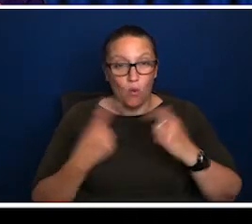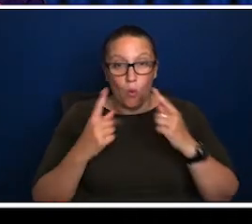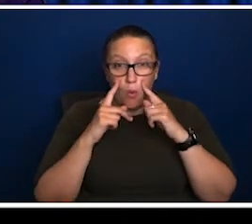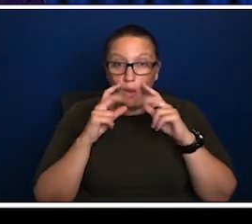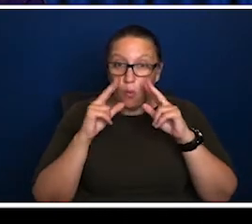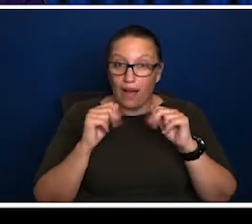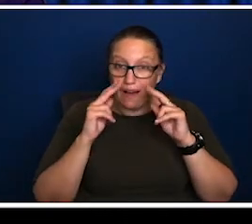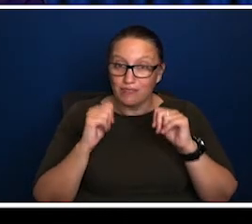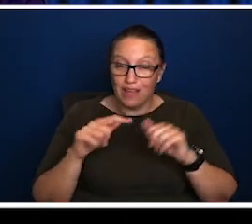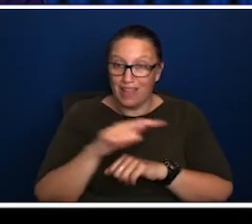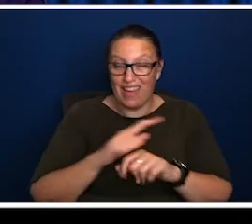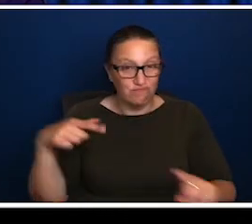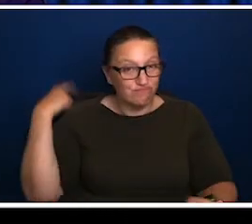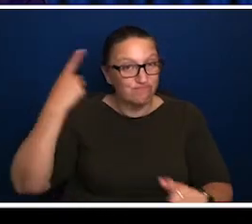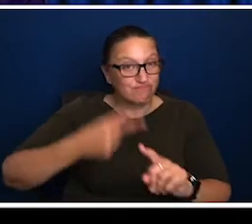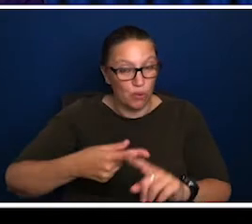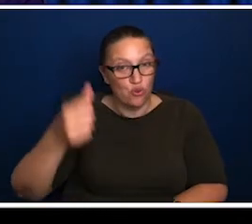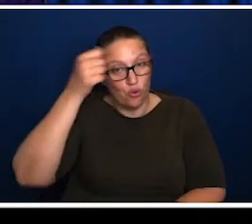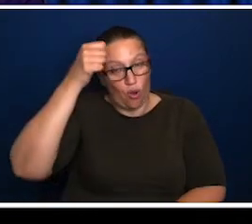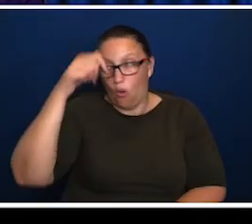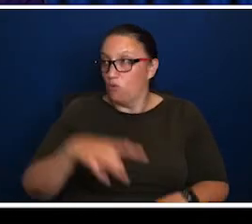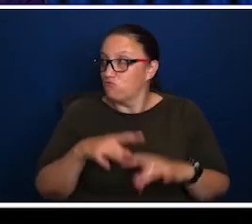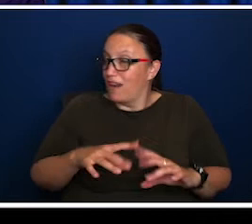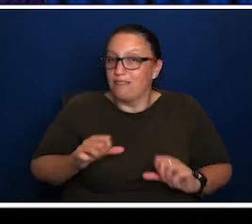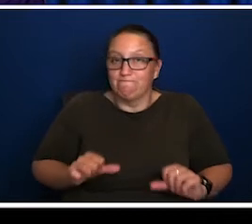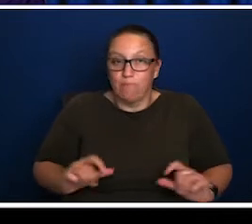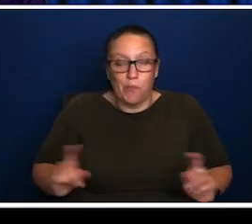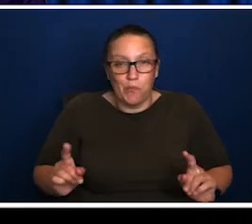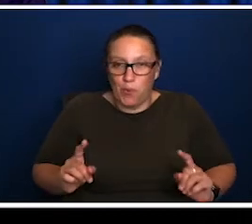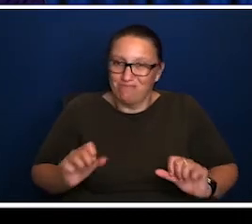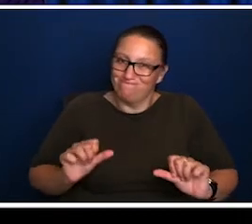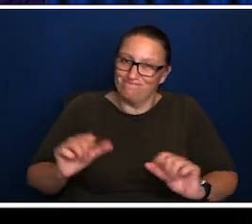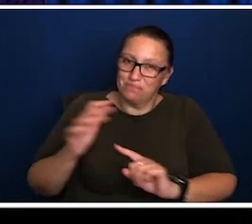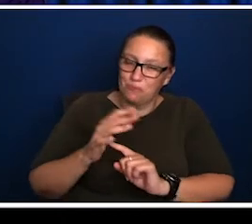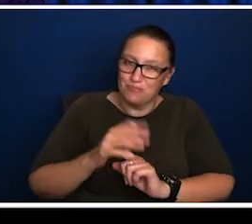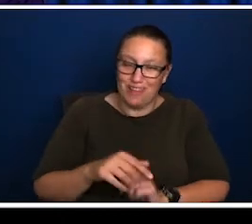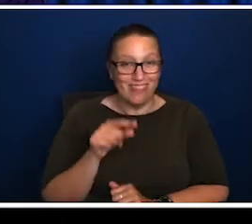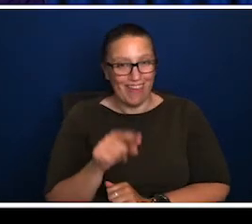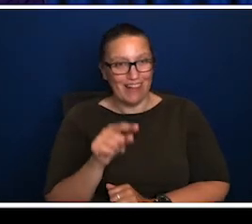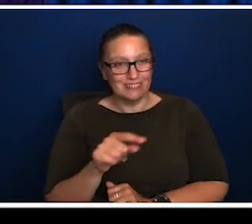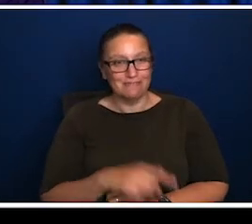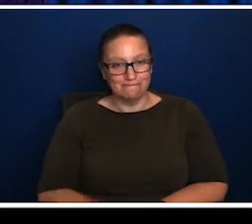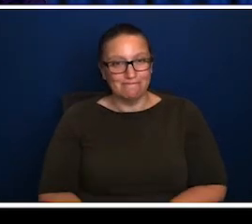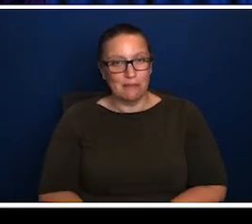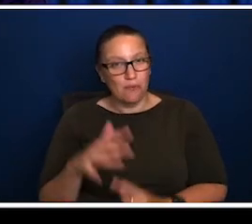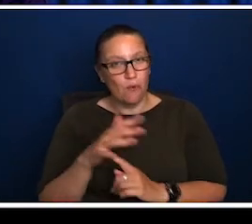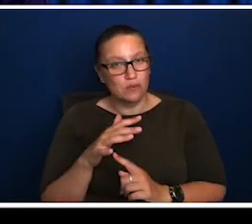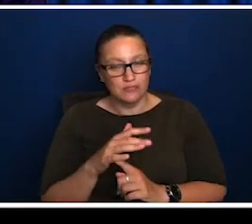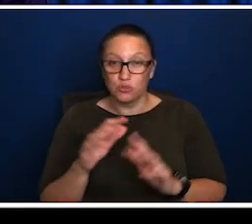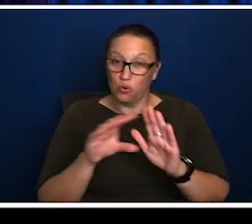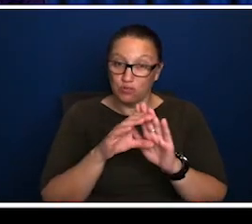backgrounds and have come from all over the world. But the custodians of the land are the ones who've been here long enough to know what makes this country tick.